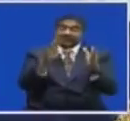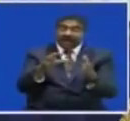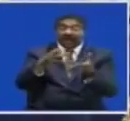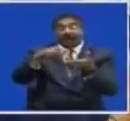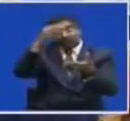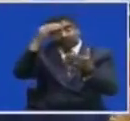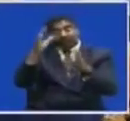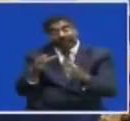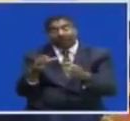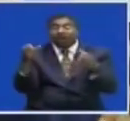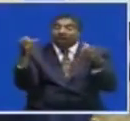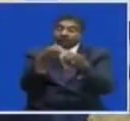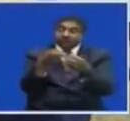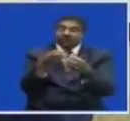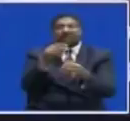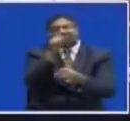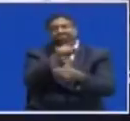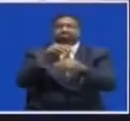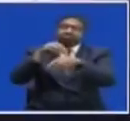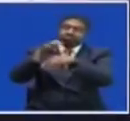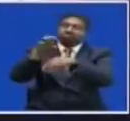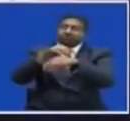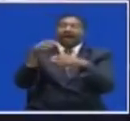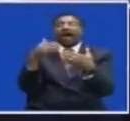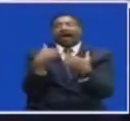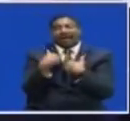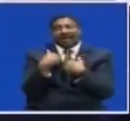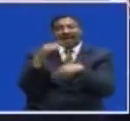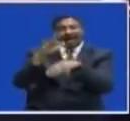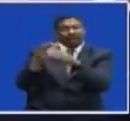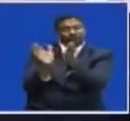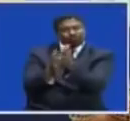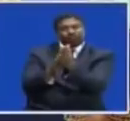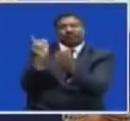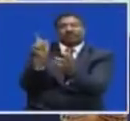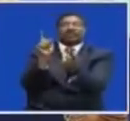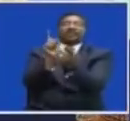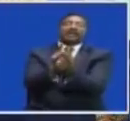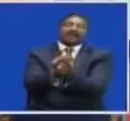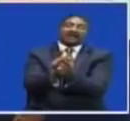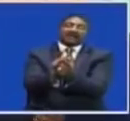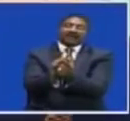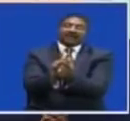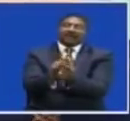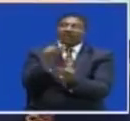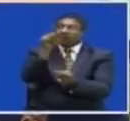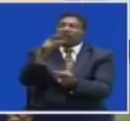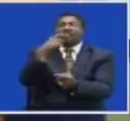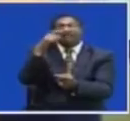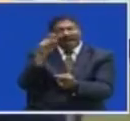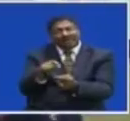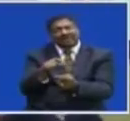He also interacted with Pupus at Nchanga School of Excellence So we cannot go to see the teachers Earlier,